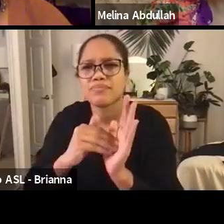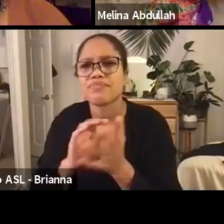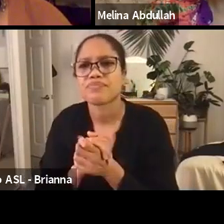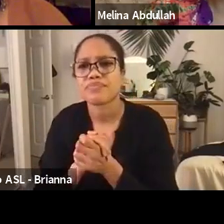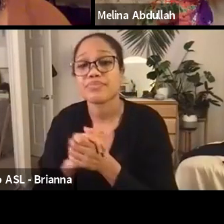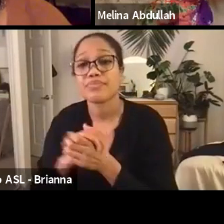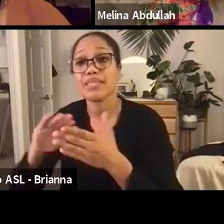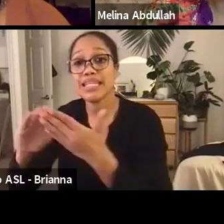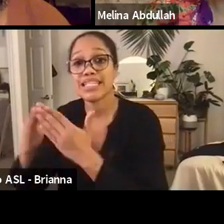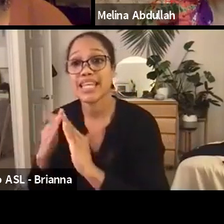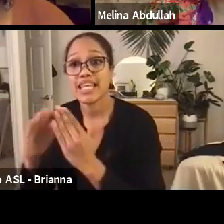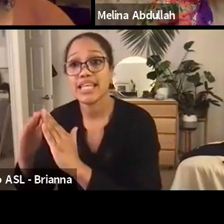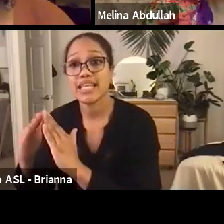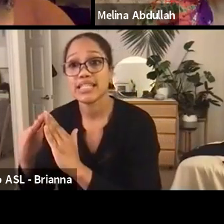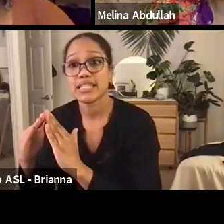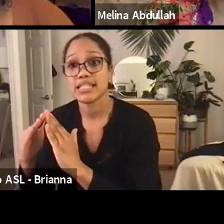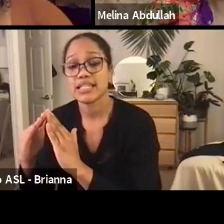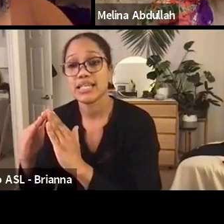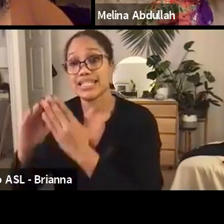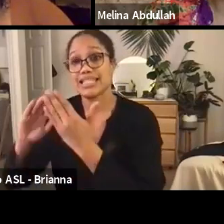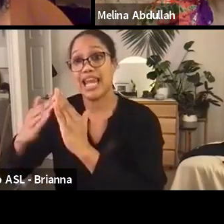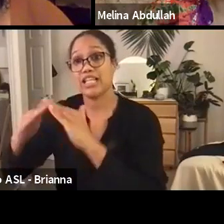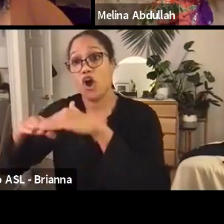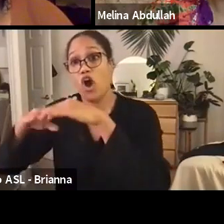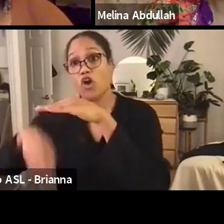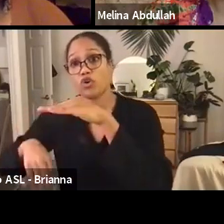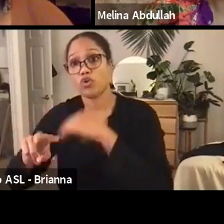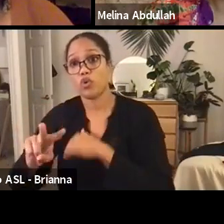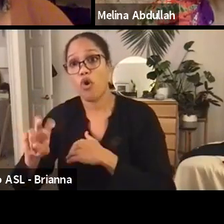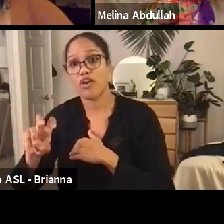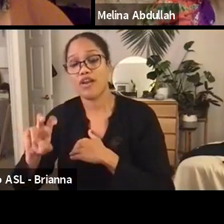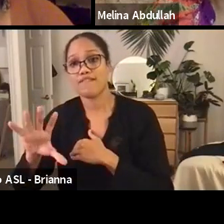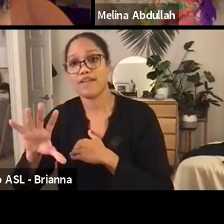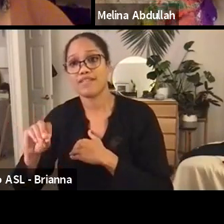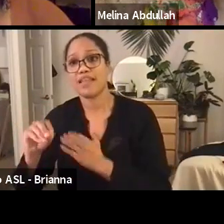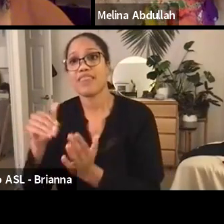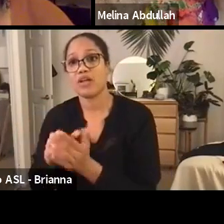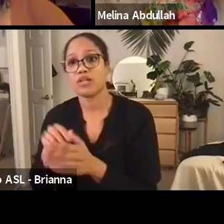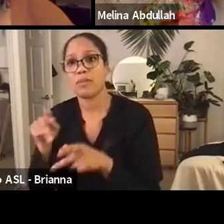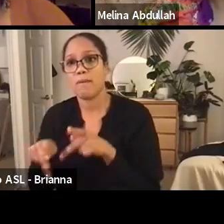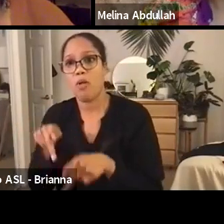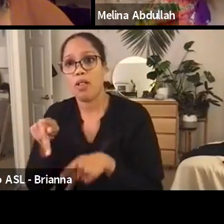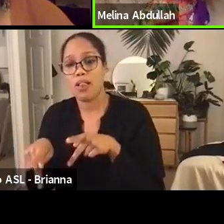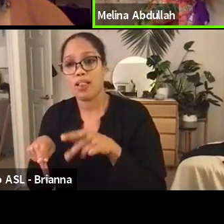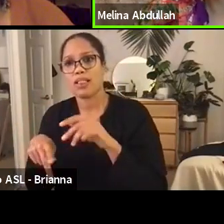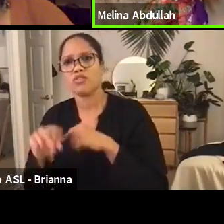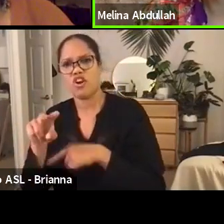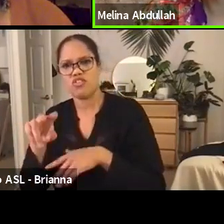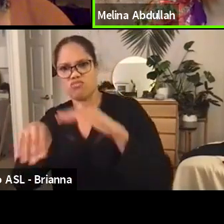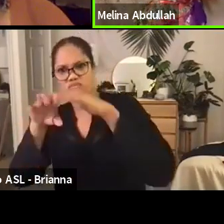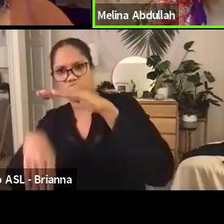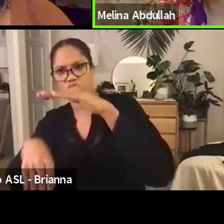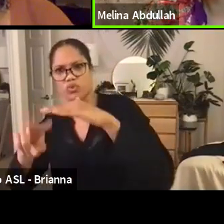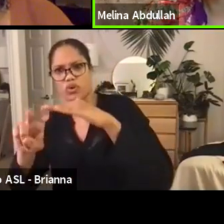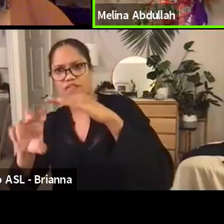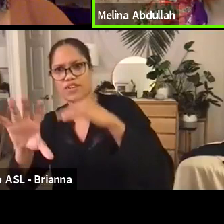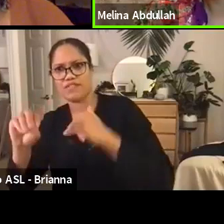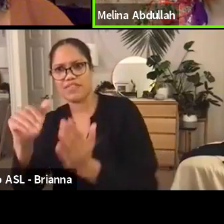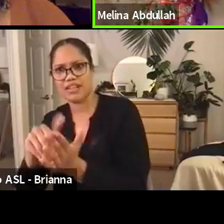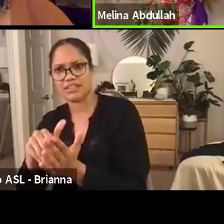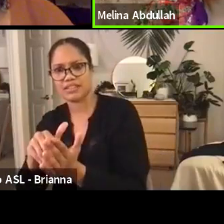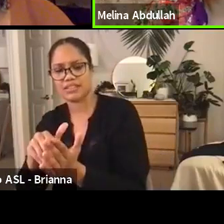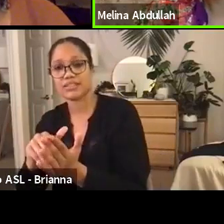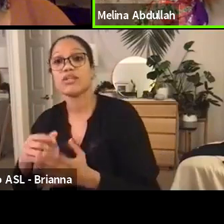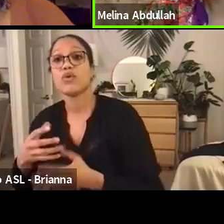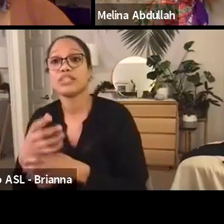for cities that are, that are under 250,000 people population wise, we are only receiving 12